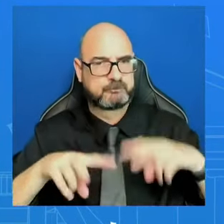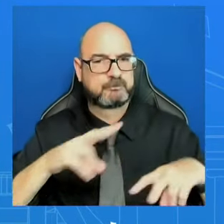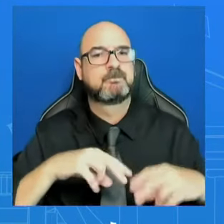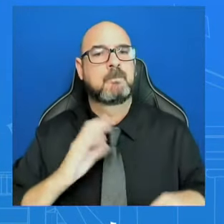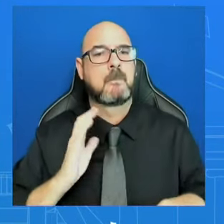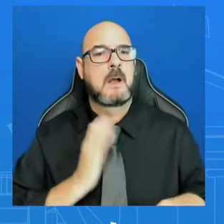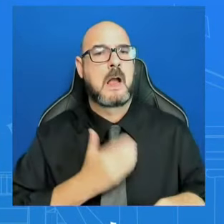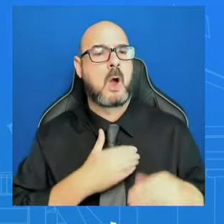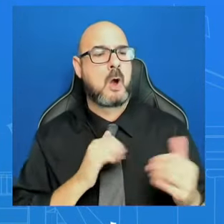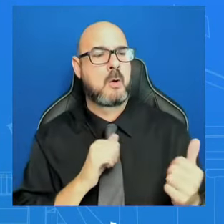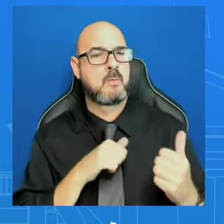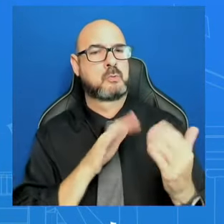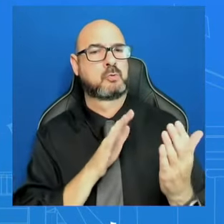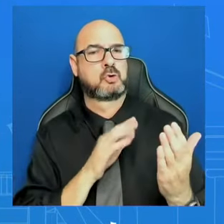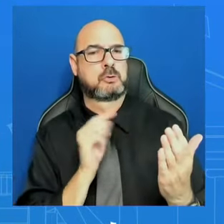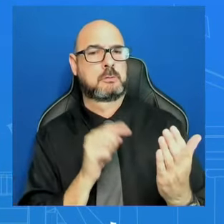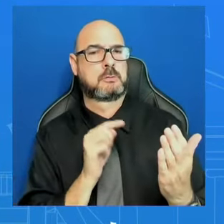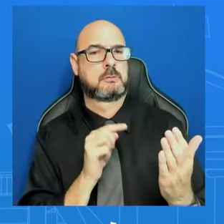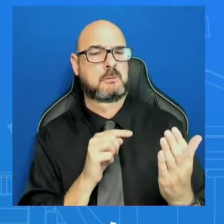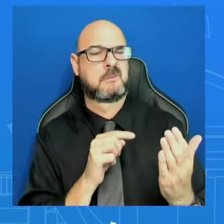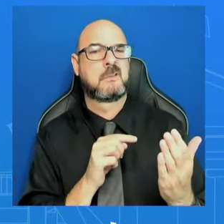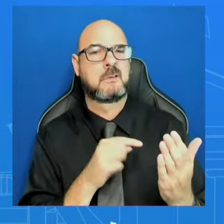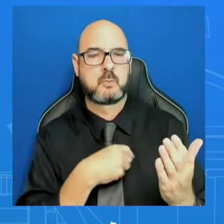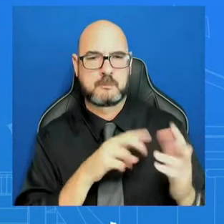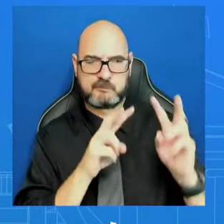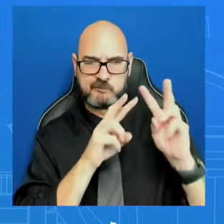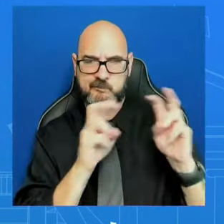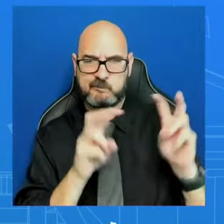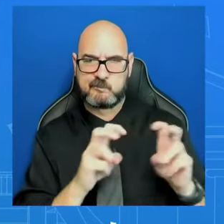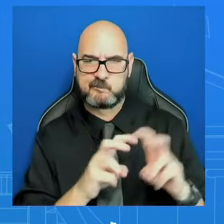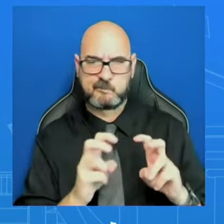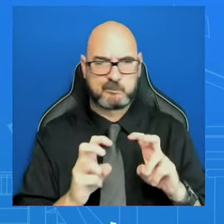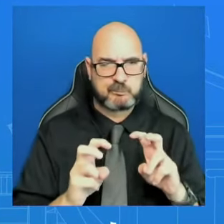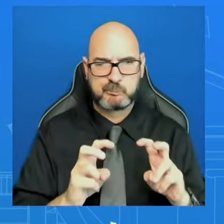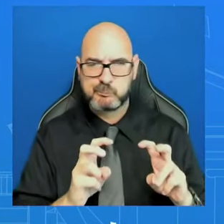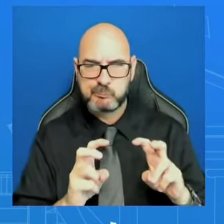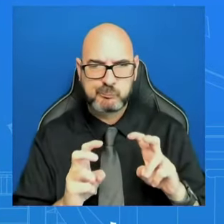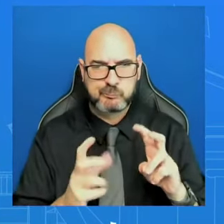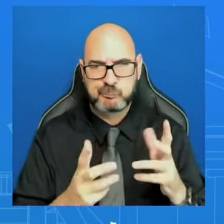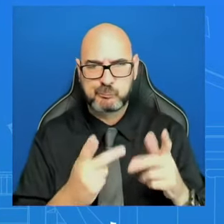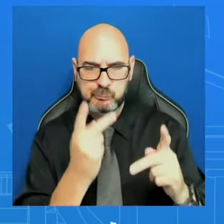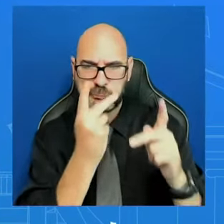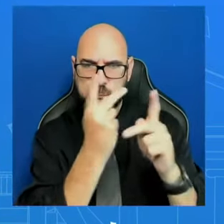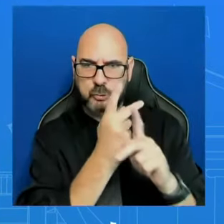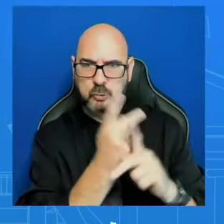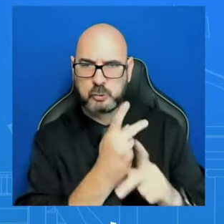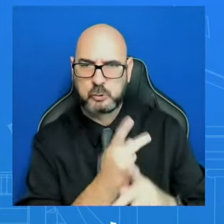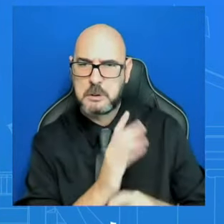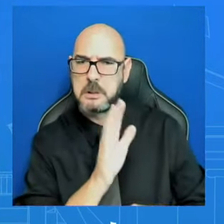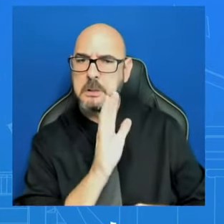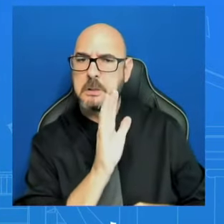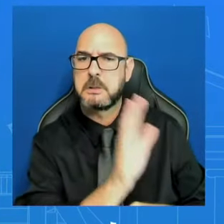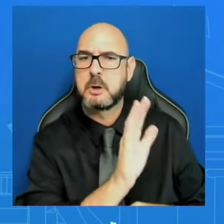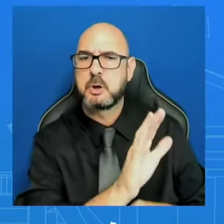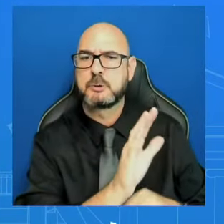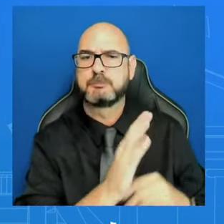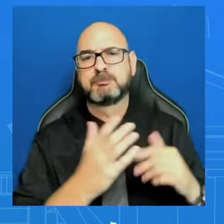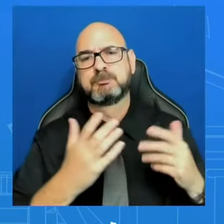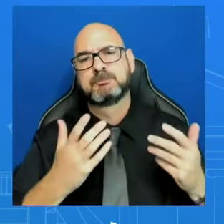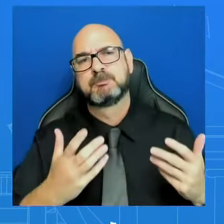assessment of the way the Israeli side modifies their behavior,